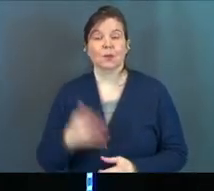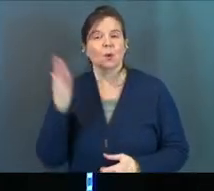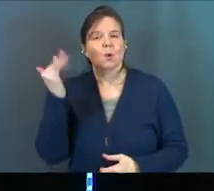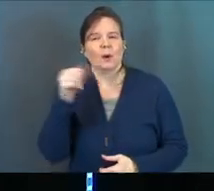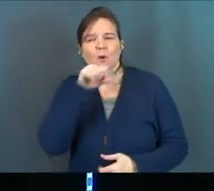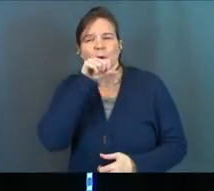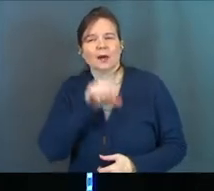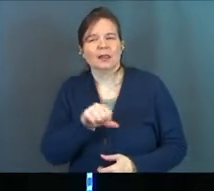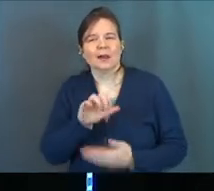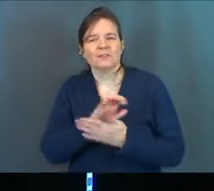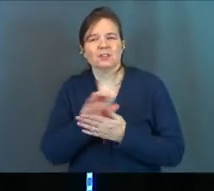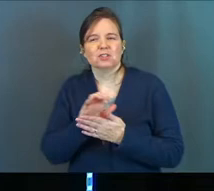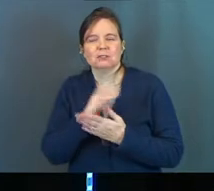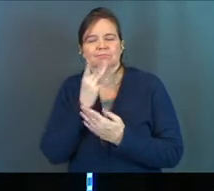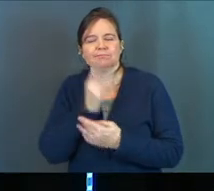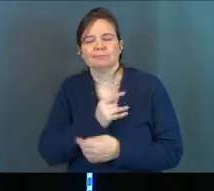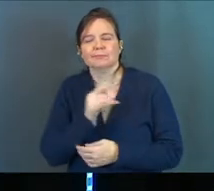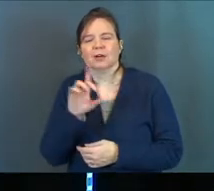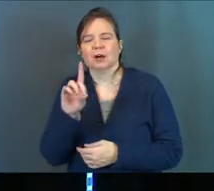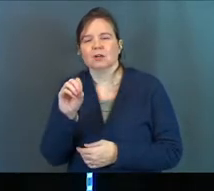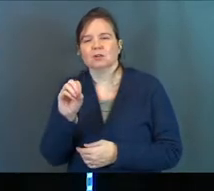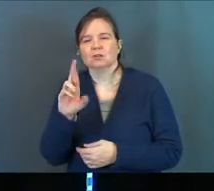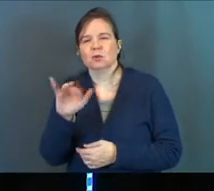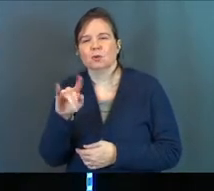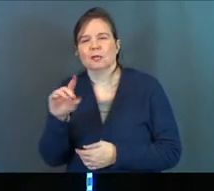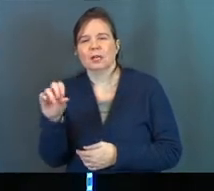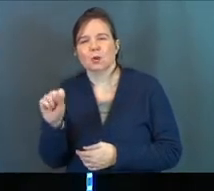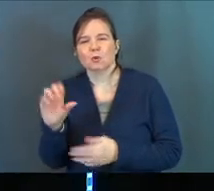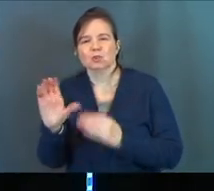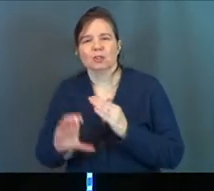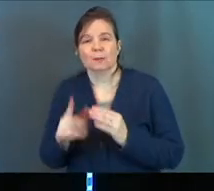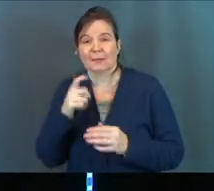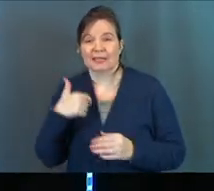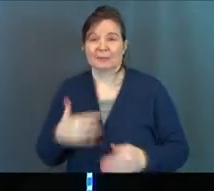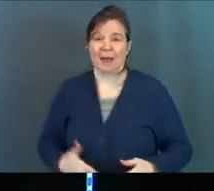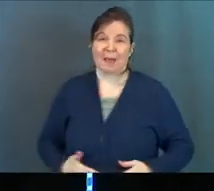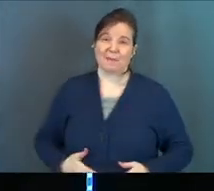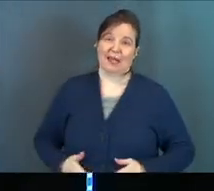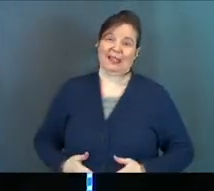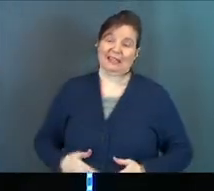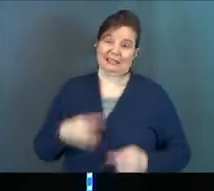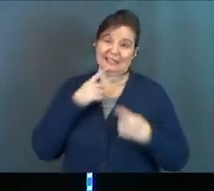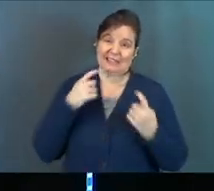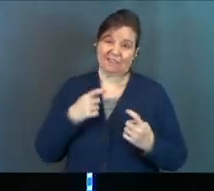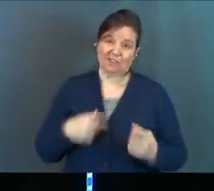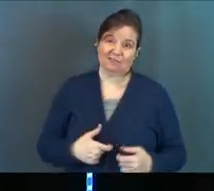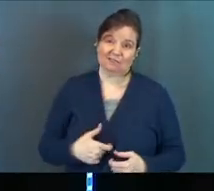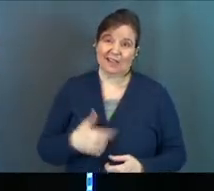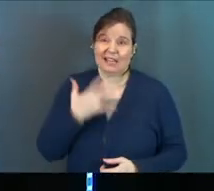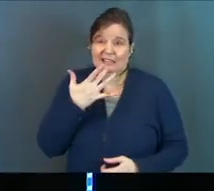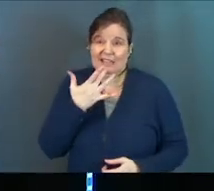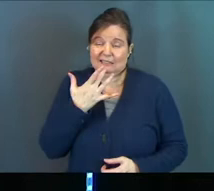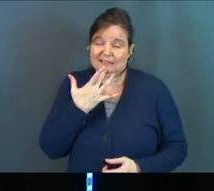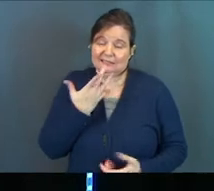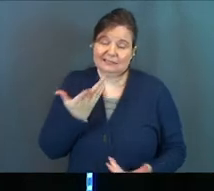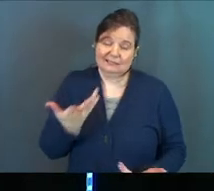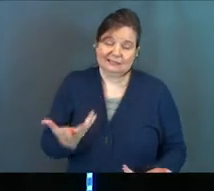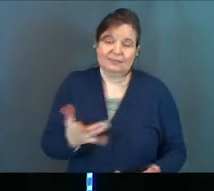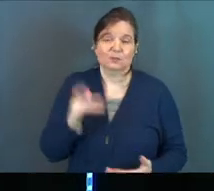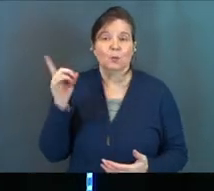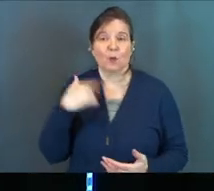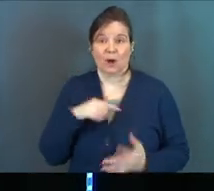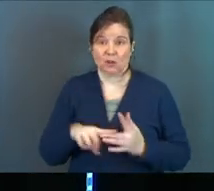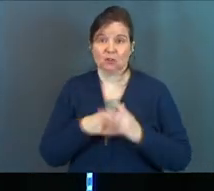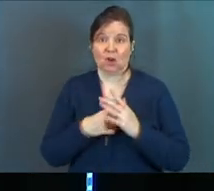Why do I love the cheesy goodness of Doritos chips? Because I have a fallen sinful belly. That's why. And taste buds. And so